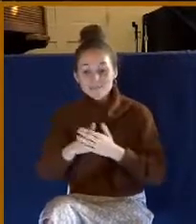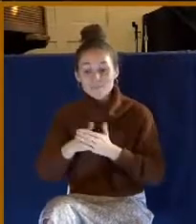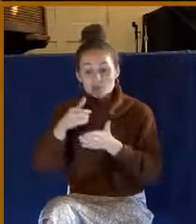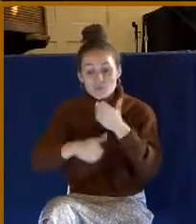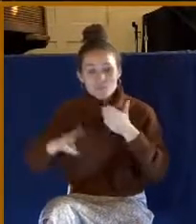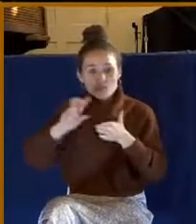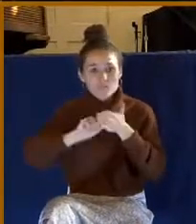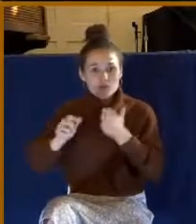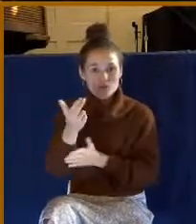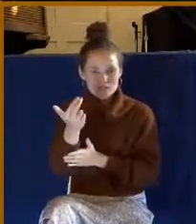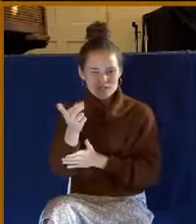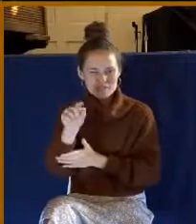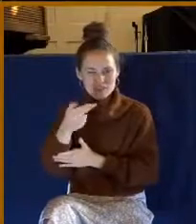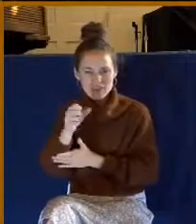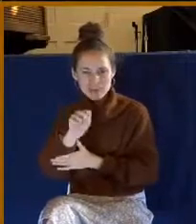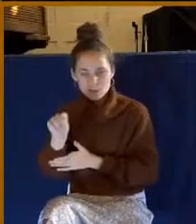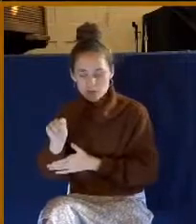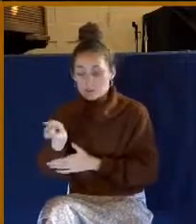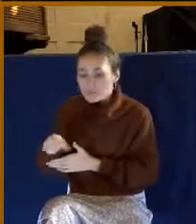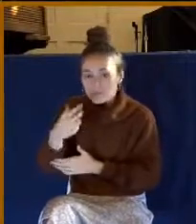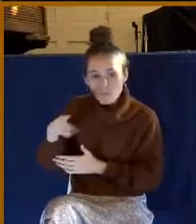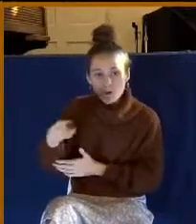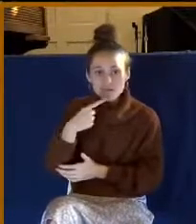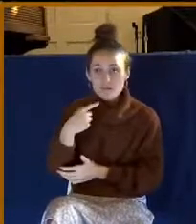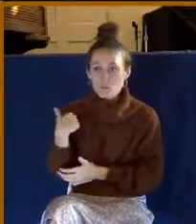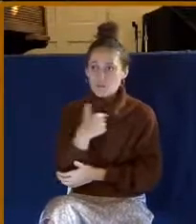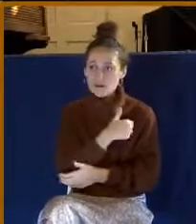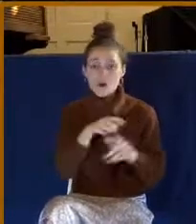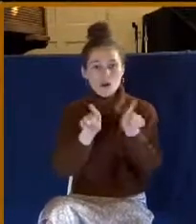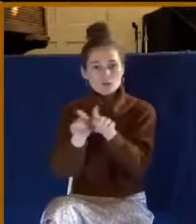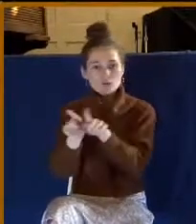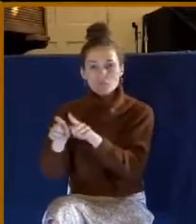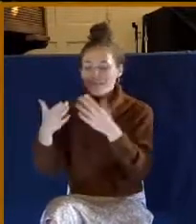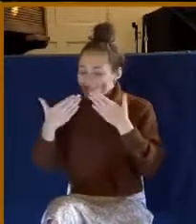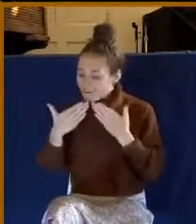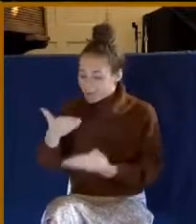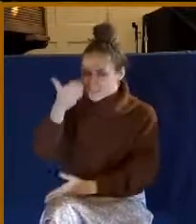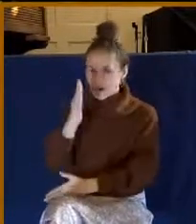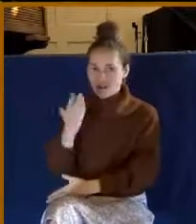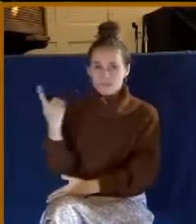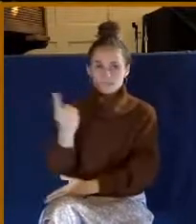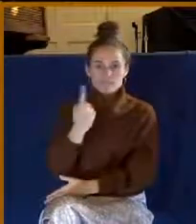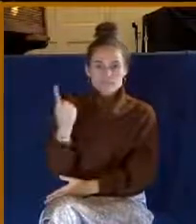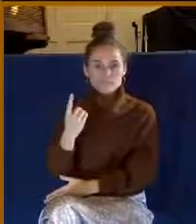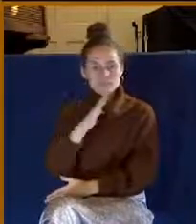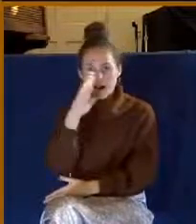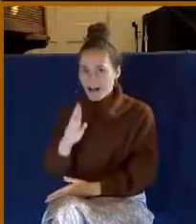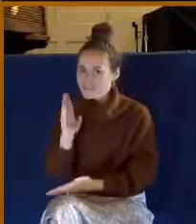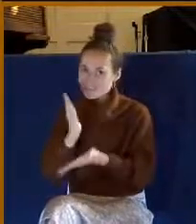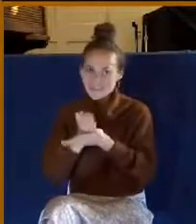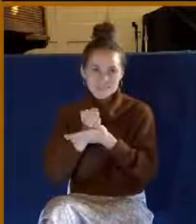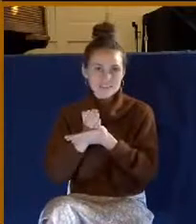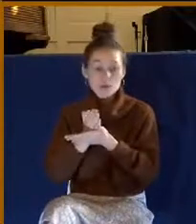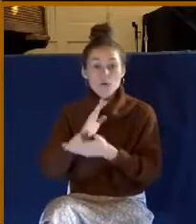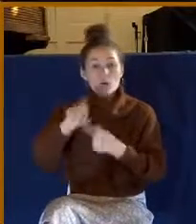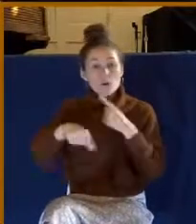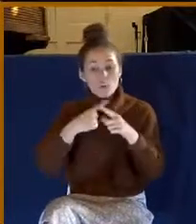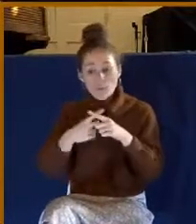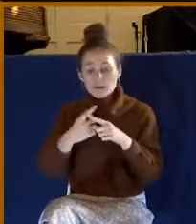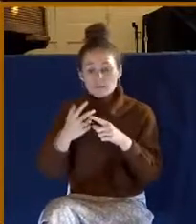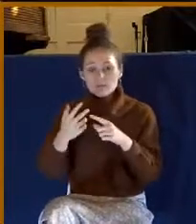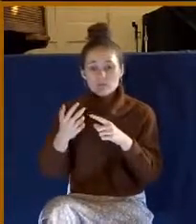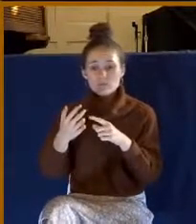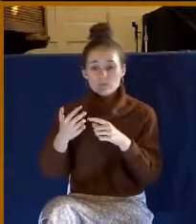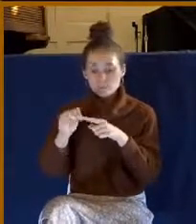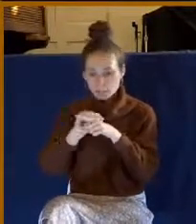13. For this cause we also thank we God without ceasing, because when you receive the word of God, you heard of us,